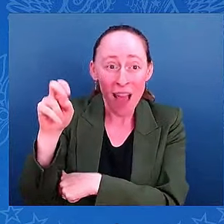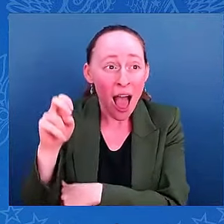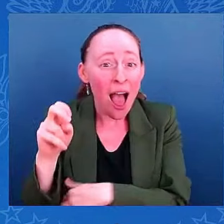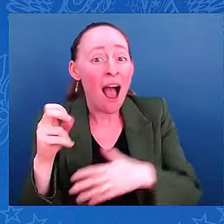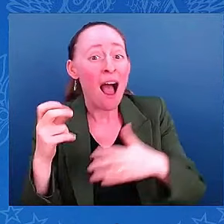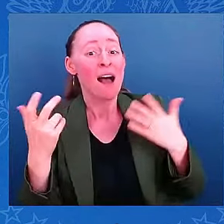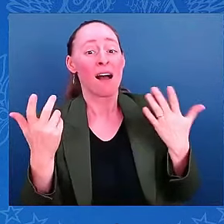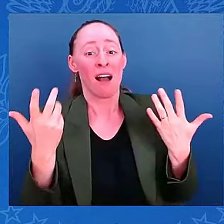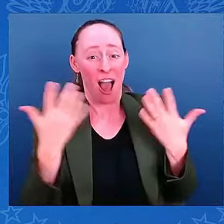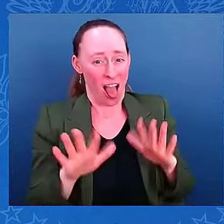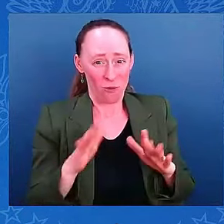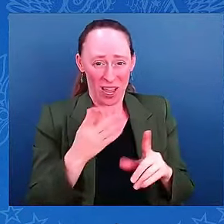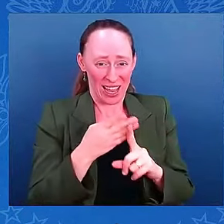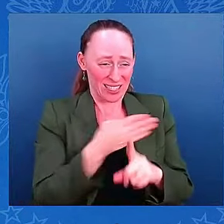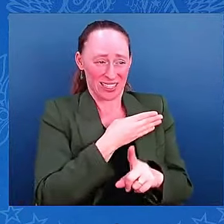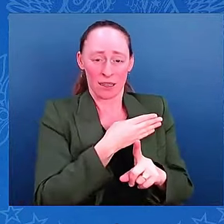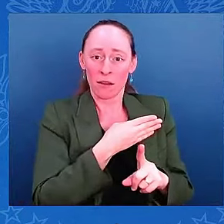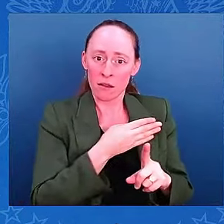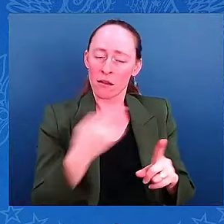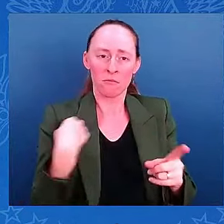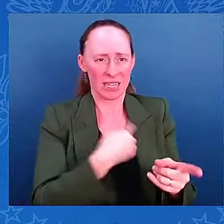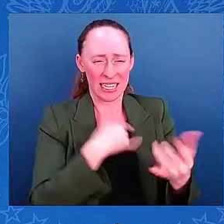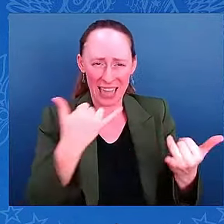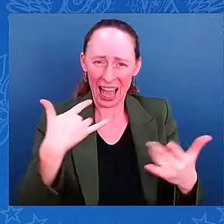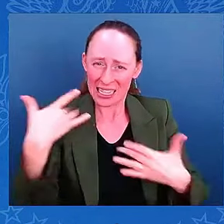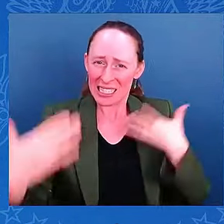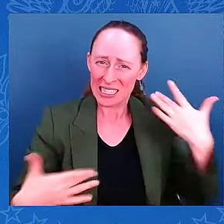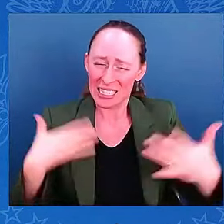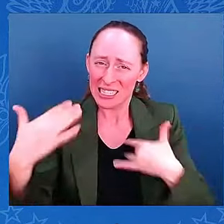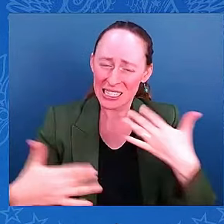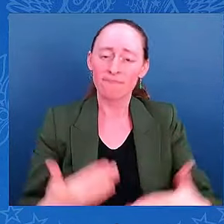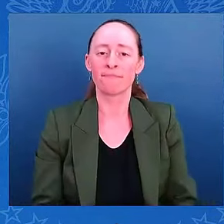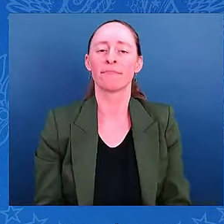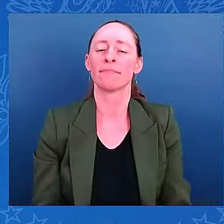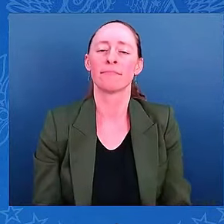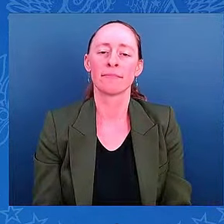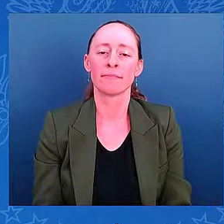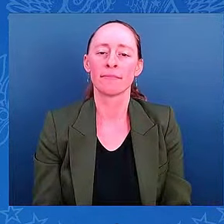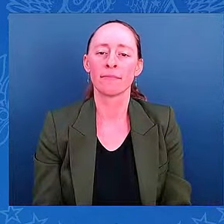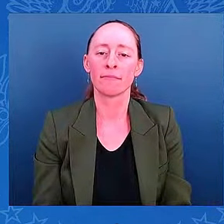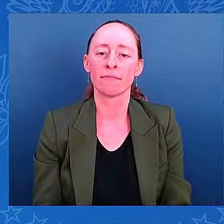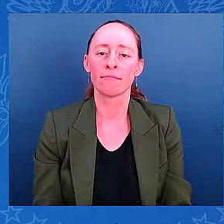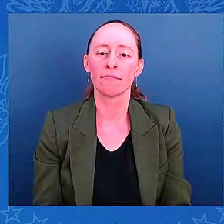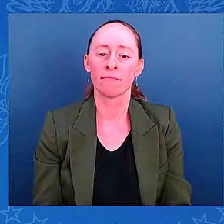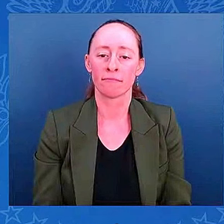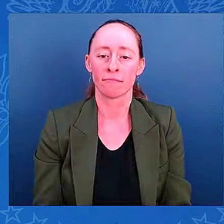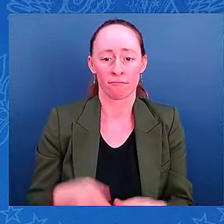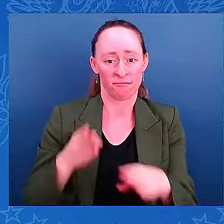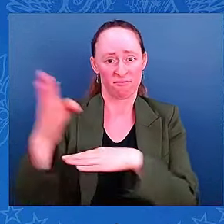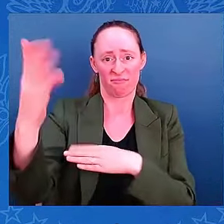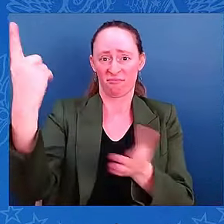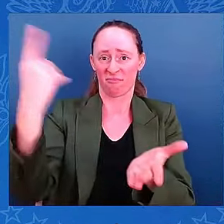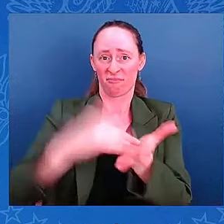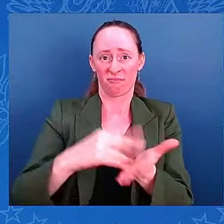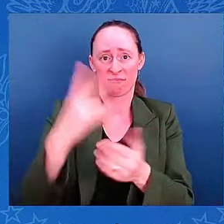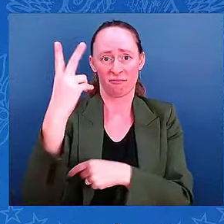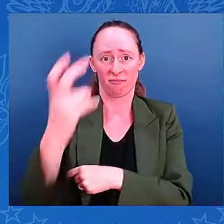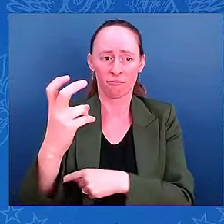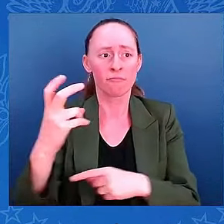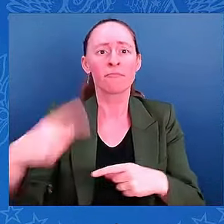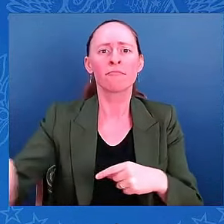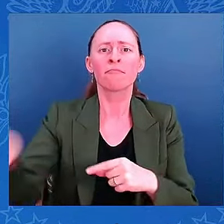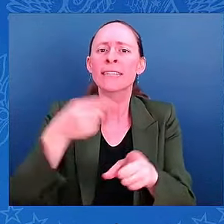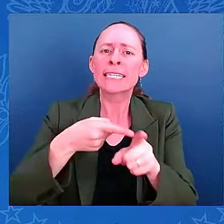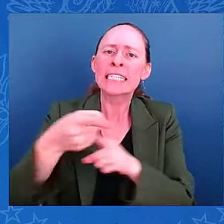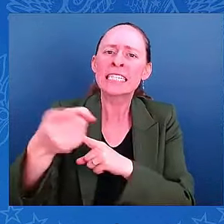1200 search and rescue personnel from FEMA, the Coast Guard and the Department of Defense to stage in Florida